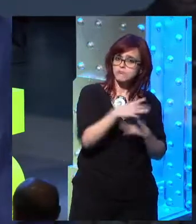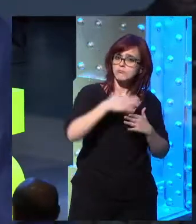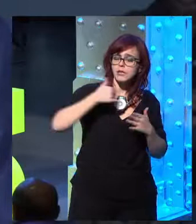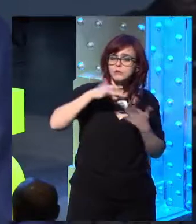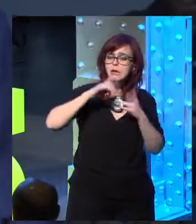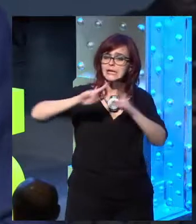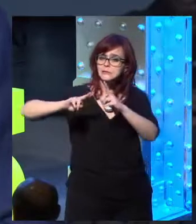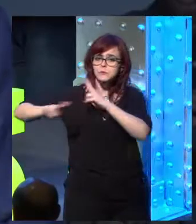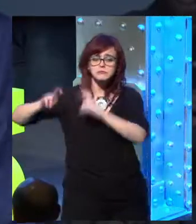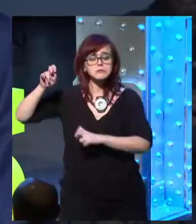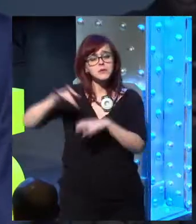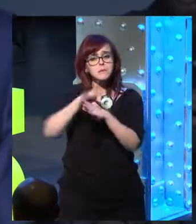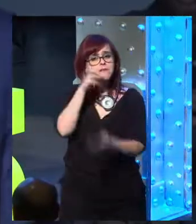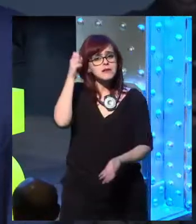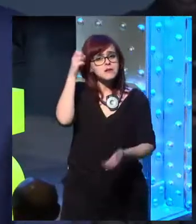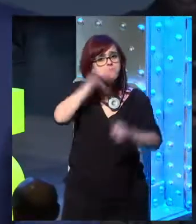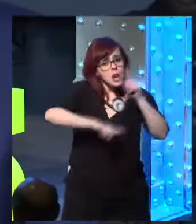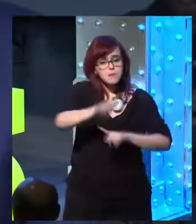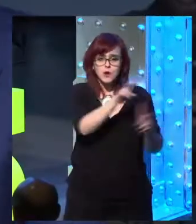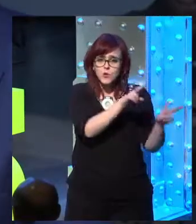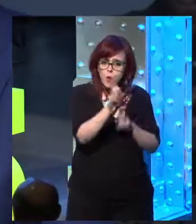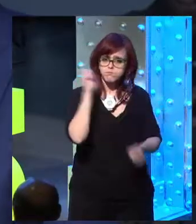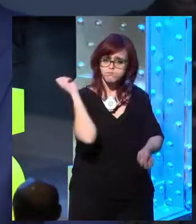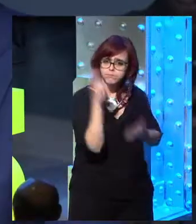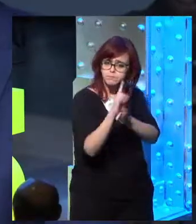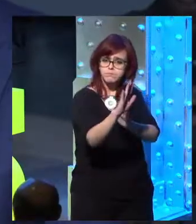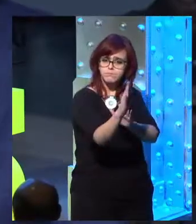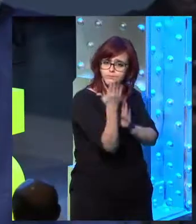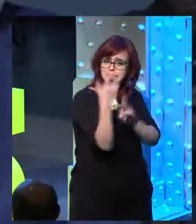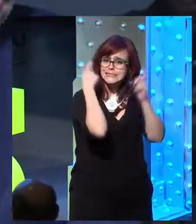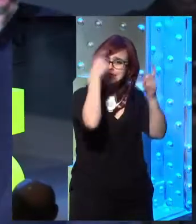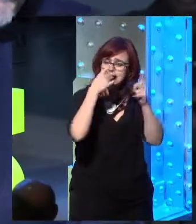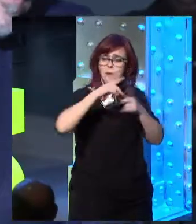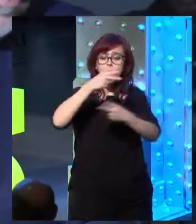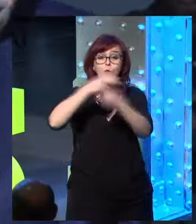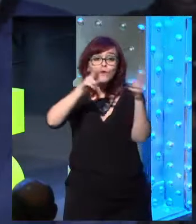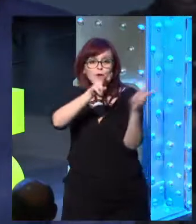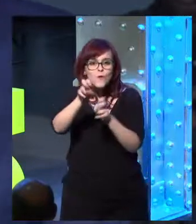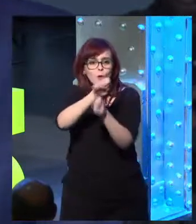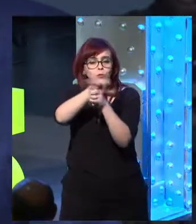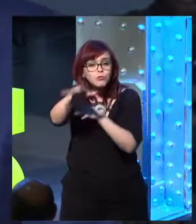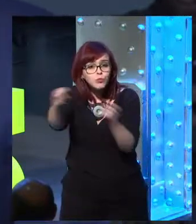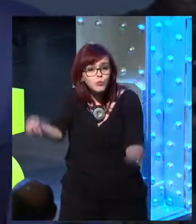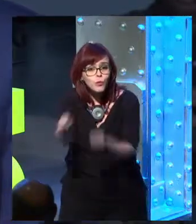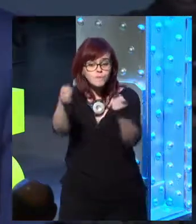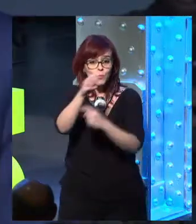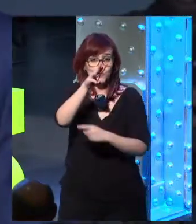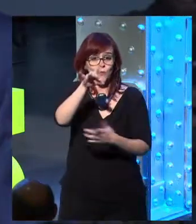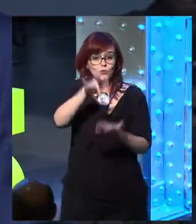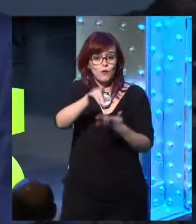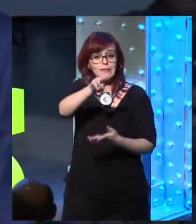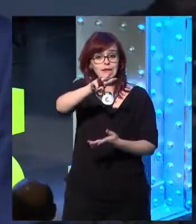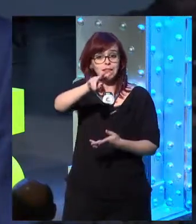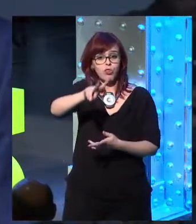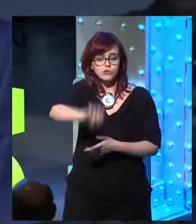some answers from this new stage in Talos, trying to connect with new audiences that maybe after